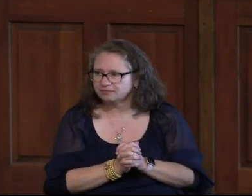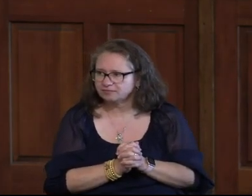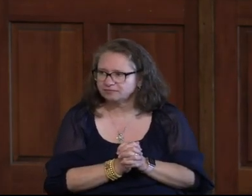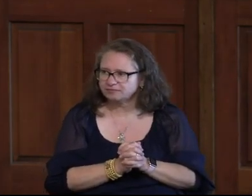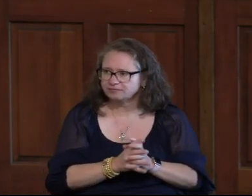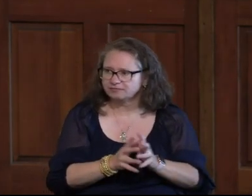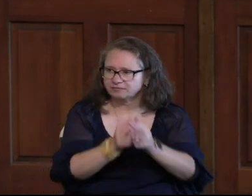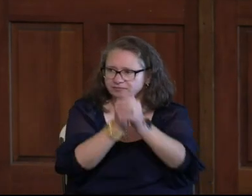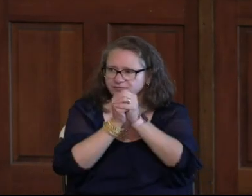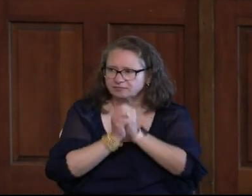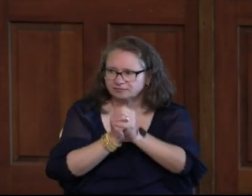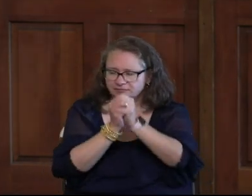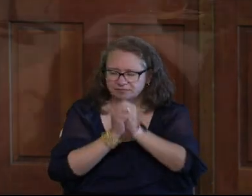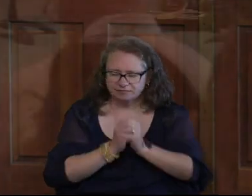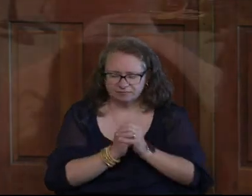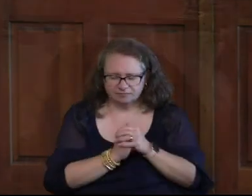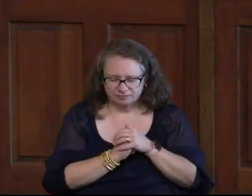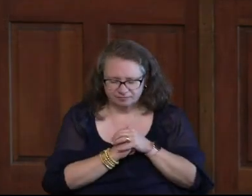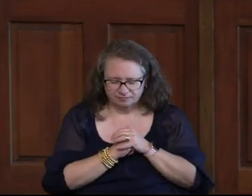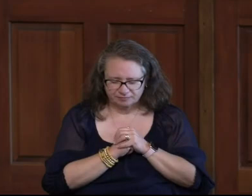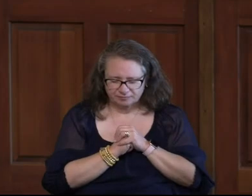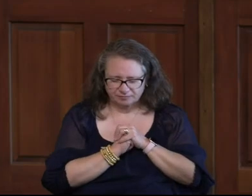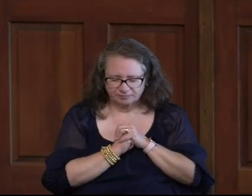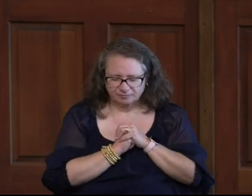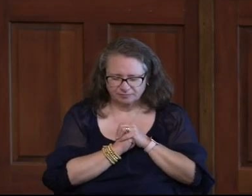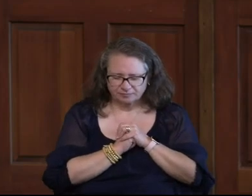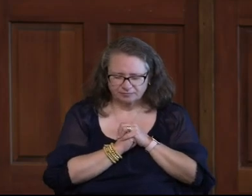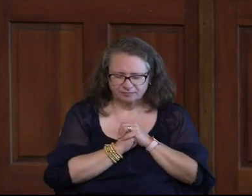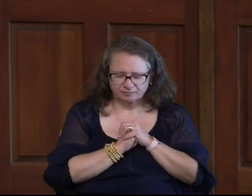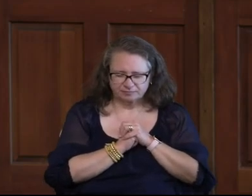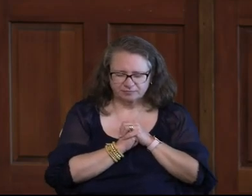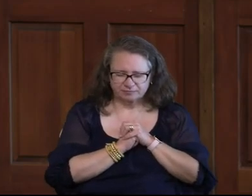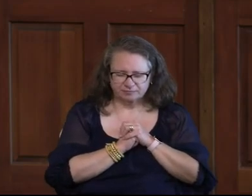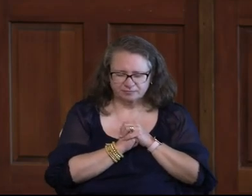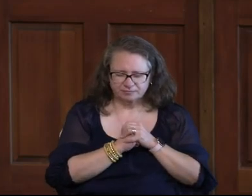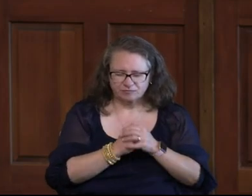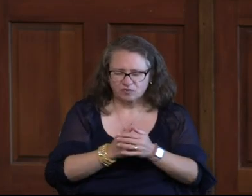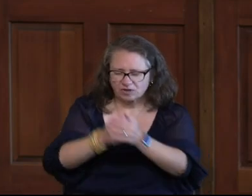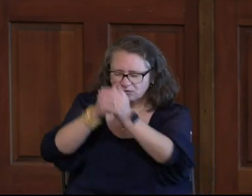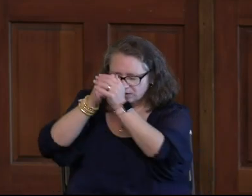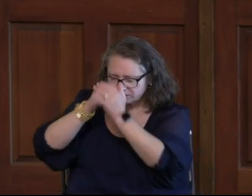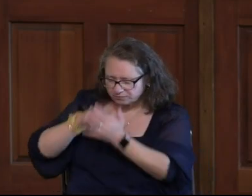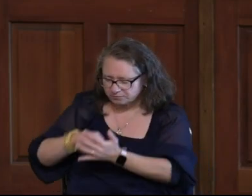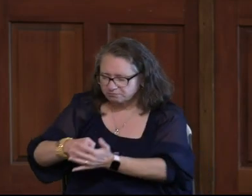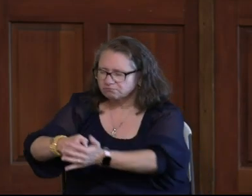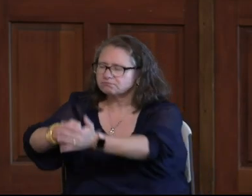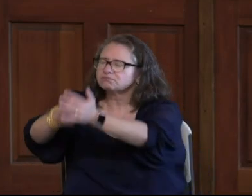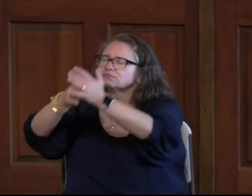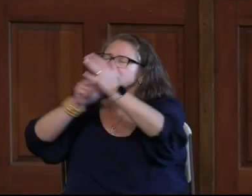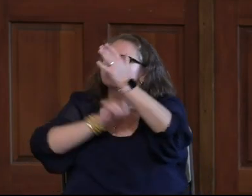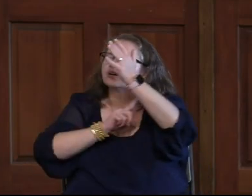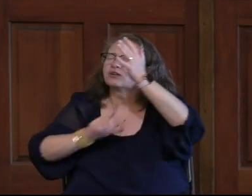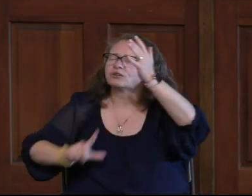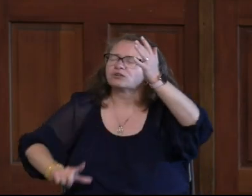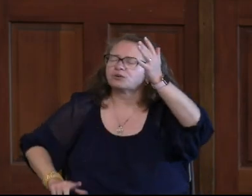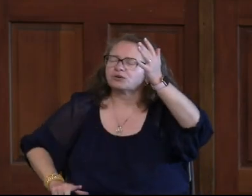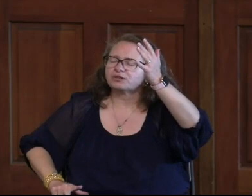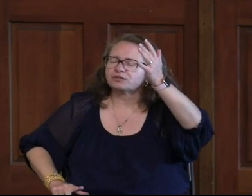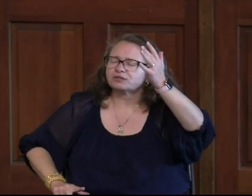Pray with me, if you would. Lord, bow in your presence. Oh, Lord,